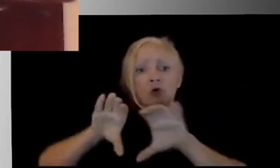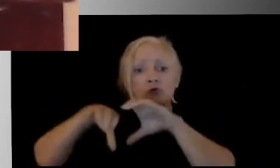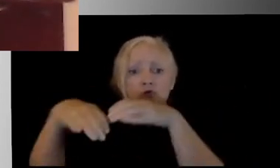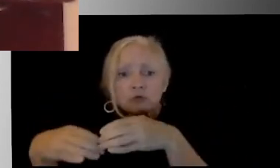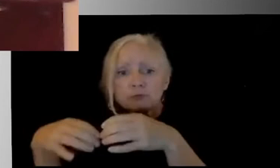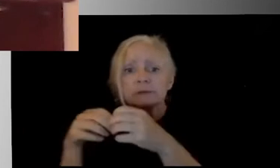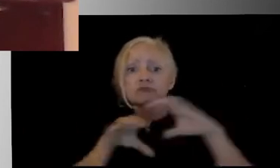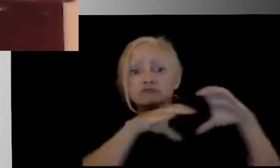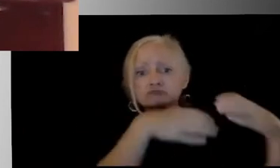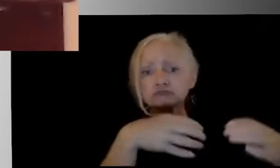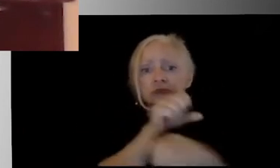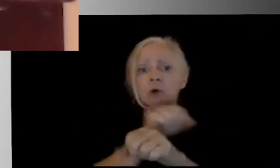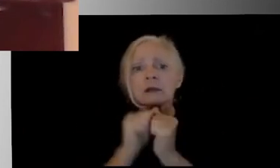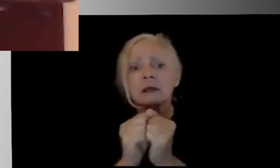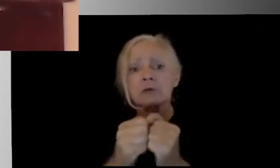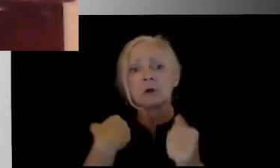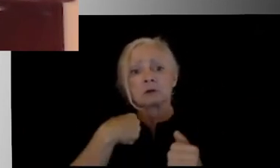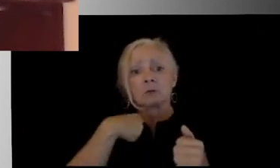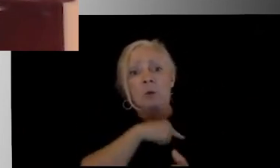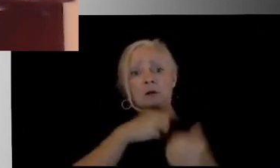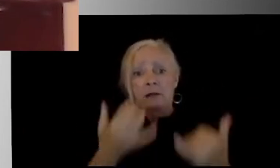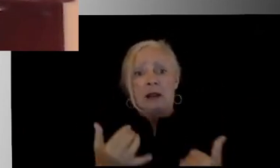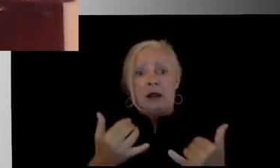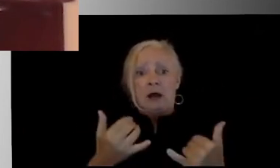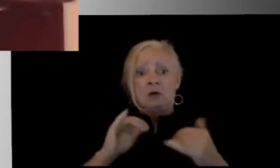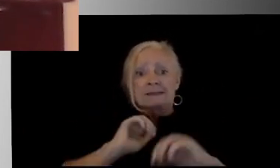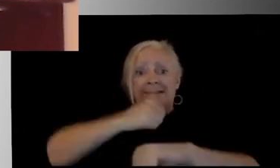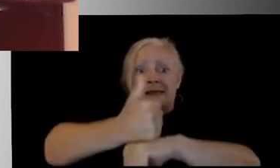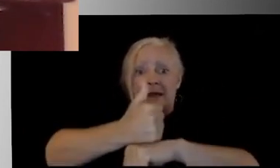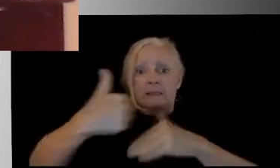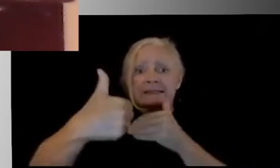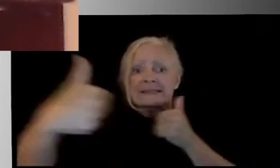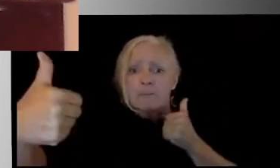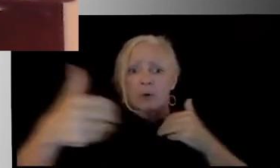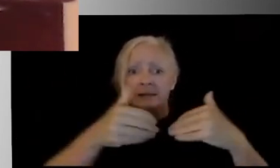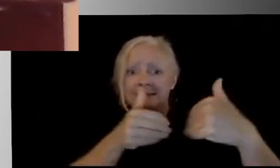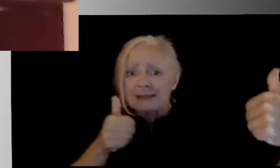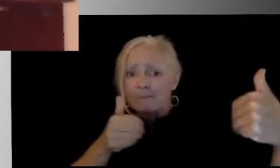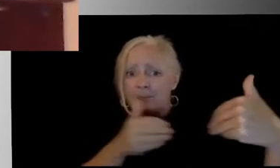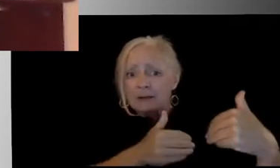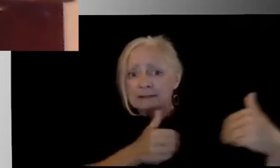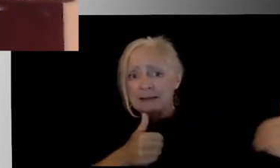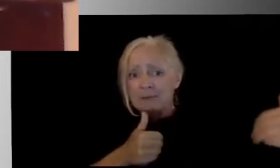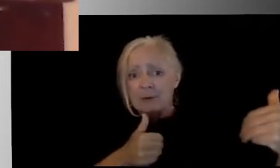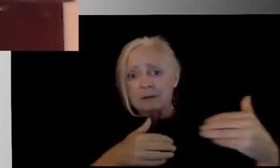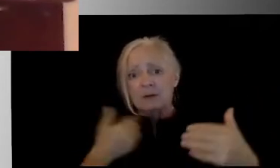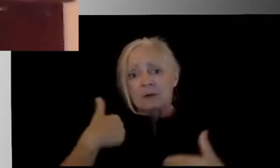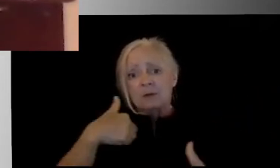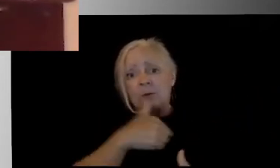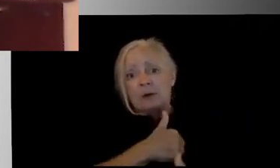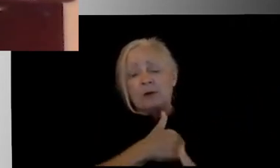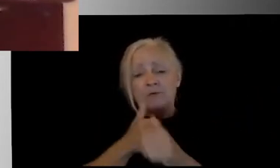and so we're trying to create an environment in our schoolhouses where we're actually separating children, and we're using, through the Marion County Public Health